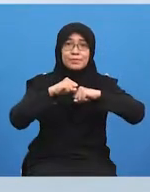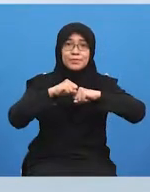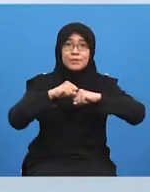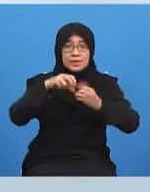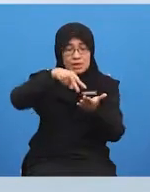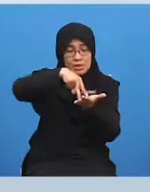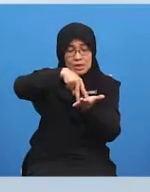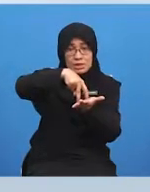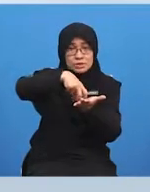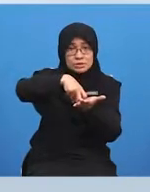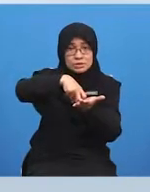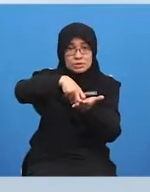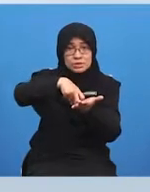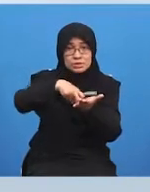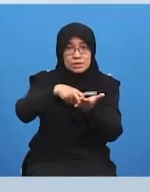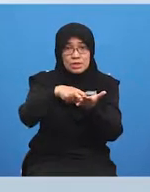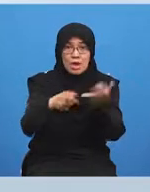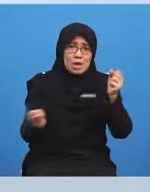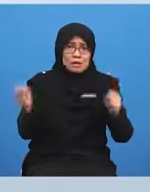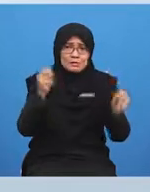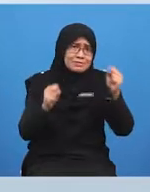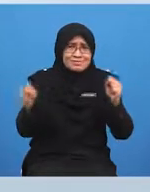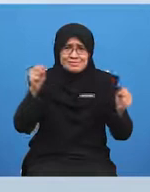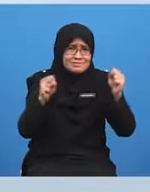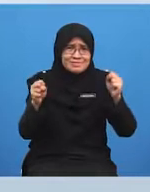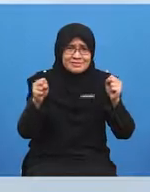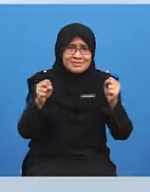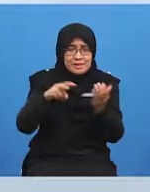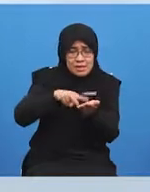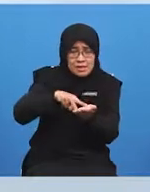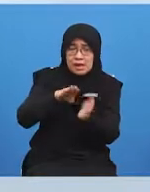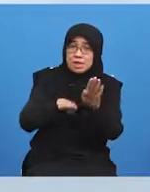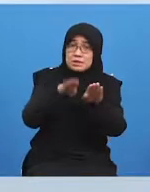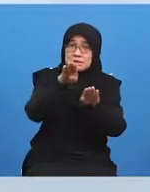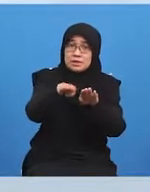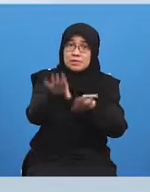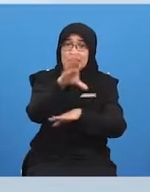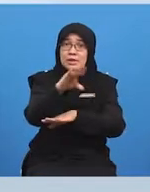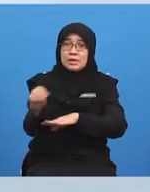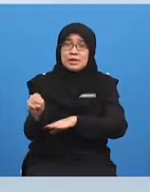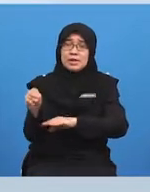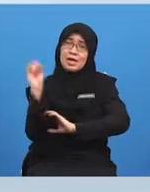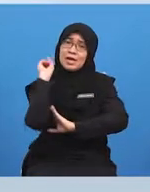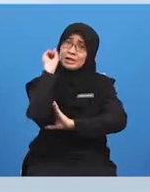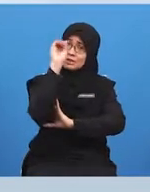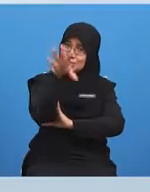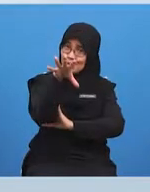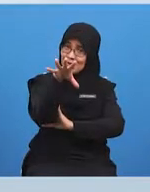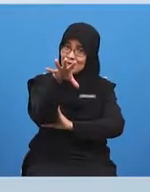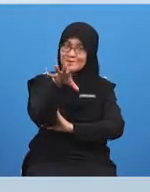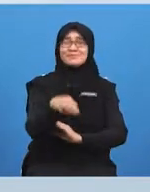do some curl ups stepping in and there you go